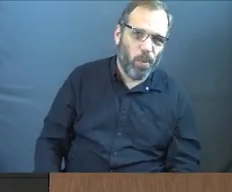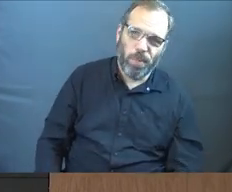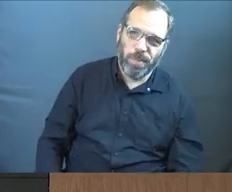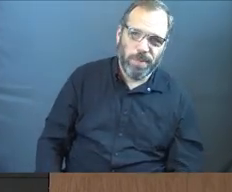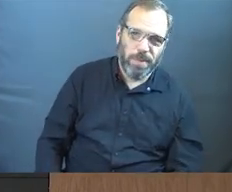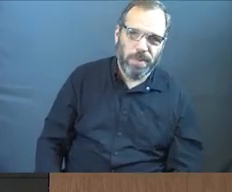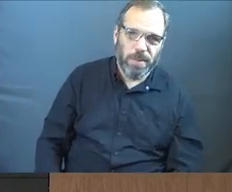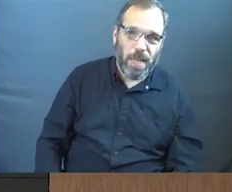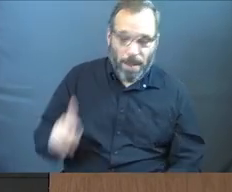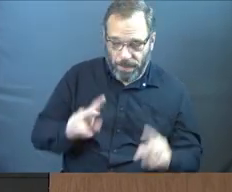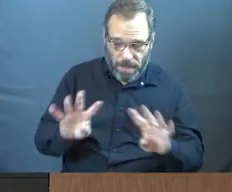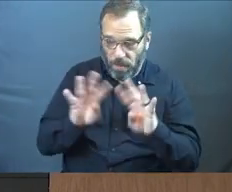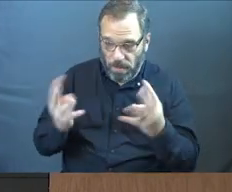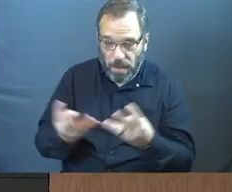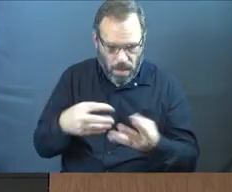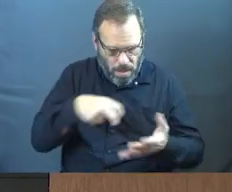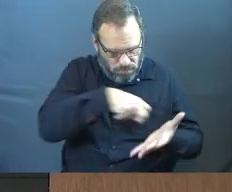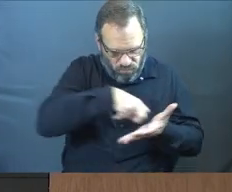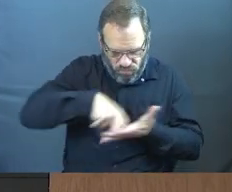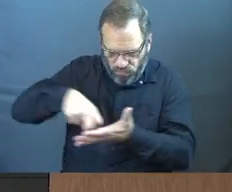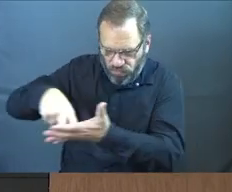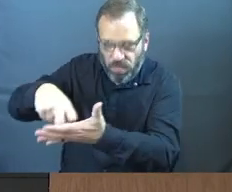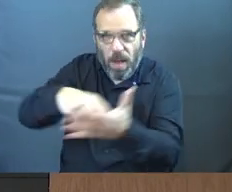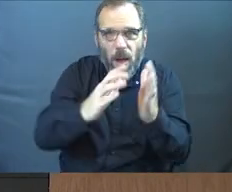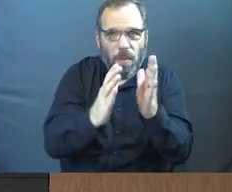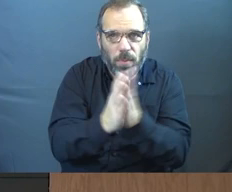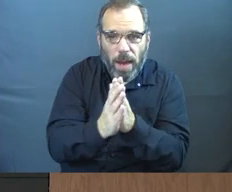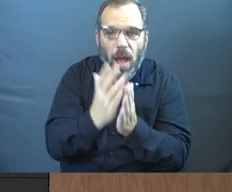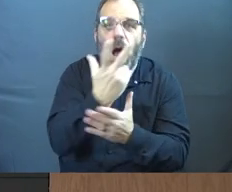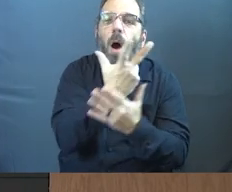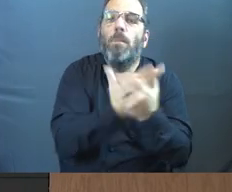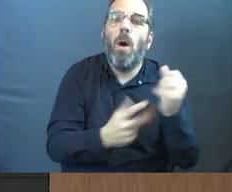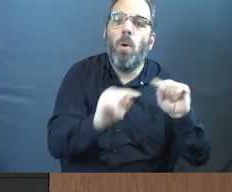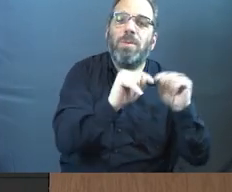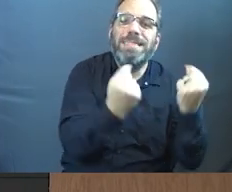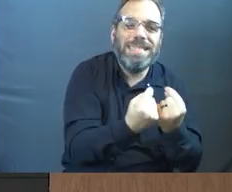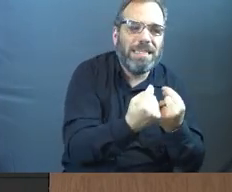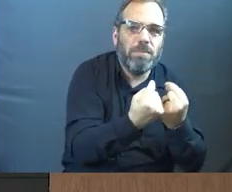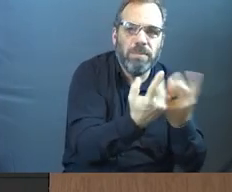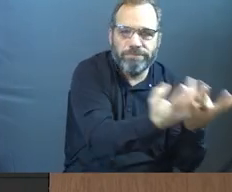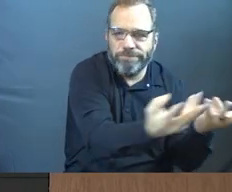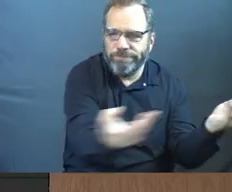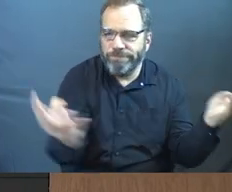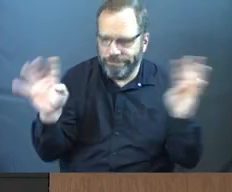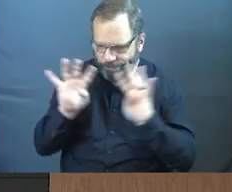And others surrounded to pray. Both teams ended up out on the field.